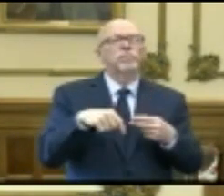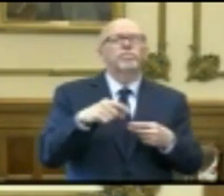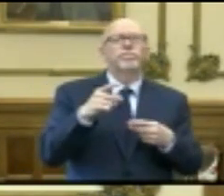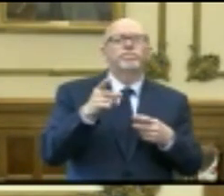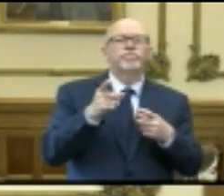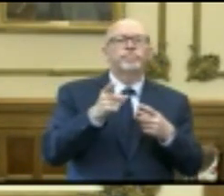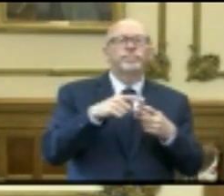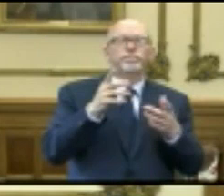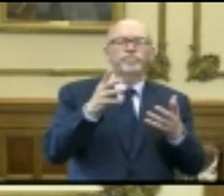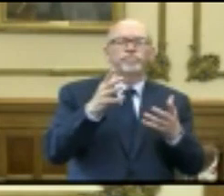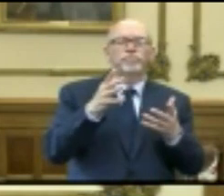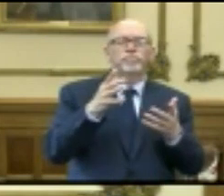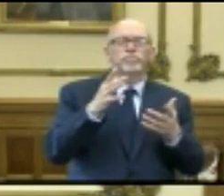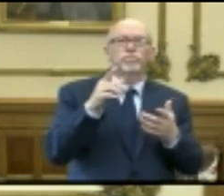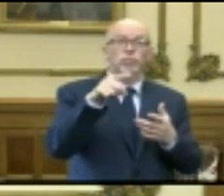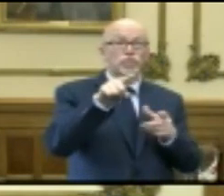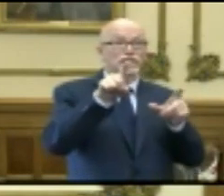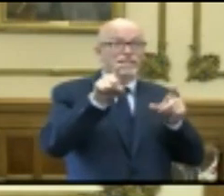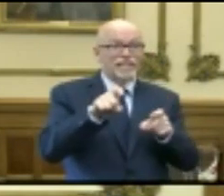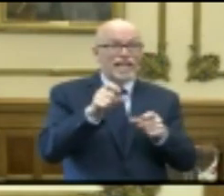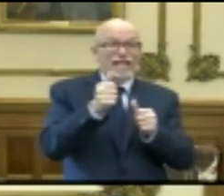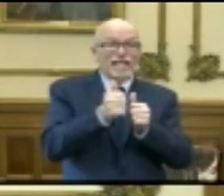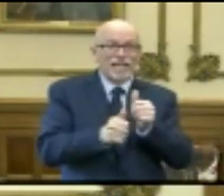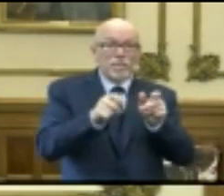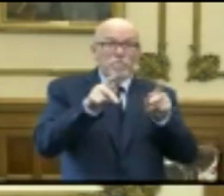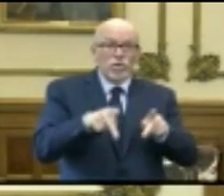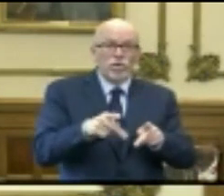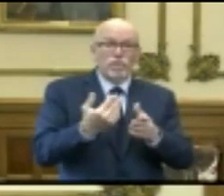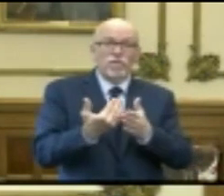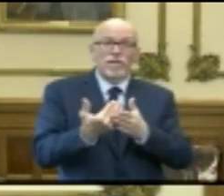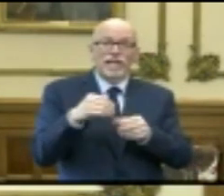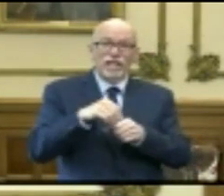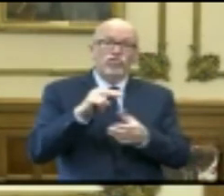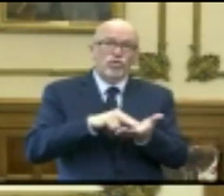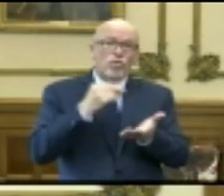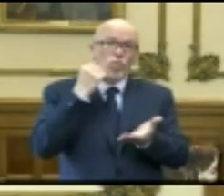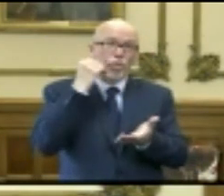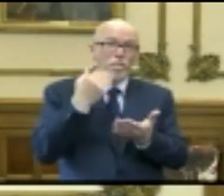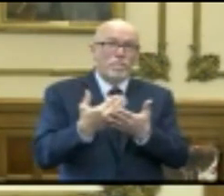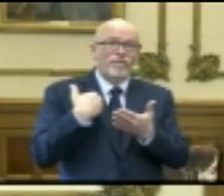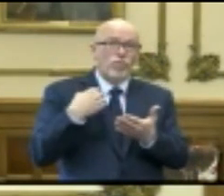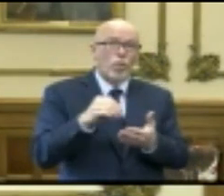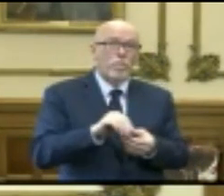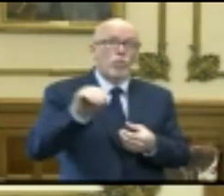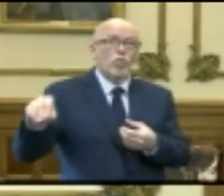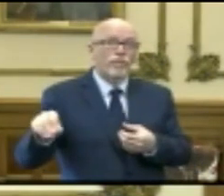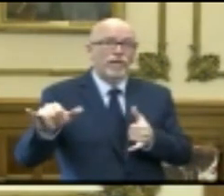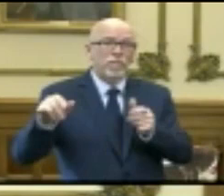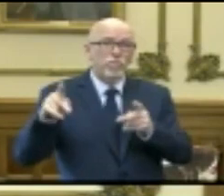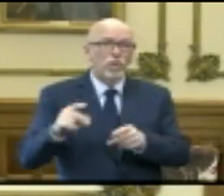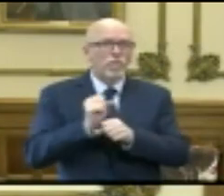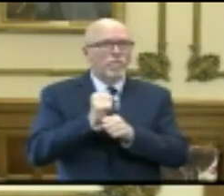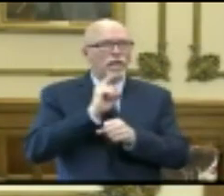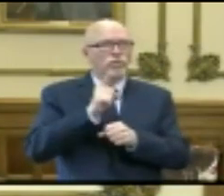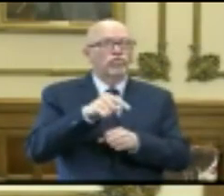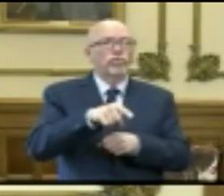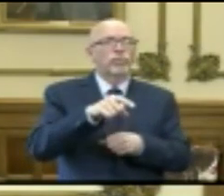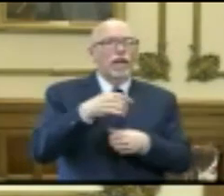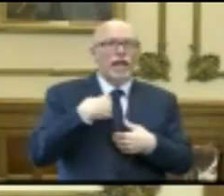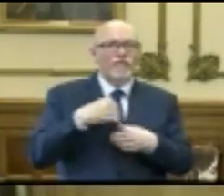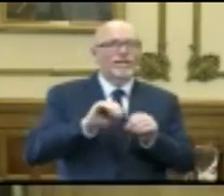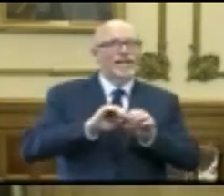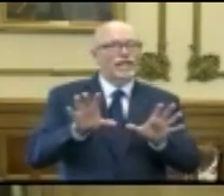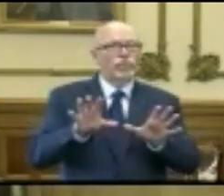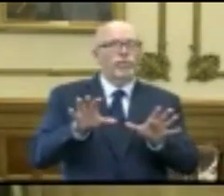so do you test every individual before, in the nursing homes, before you move that person to make sure that you have a clear